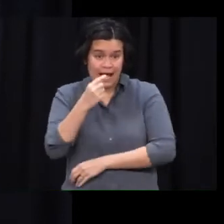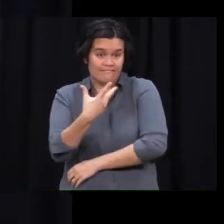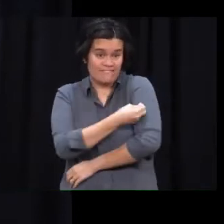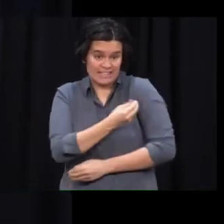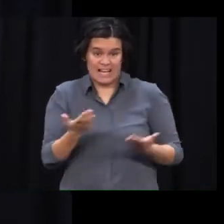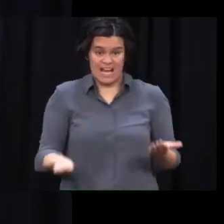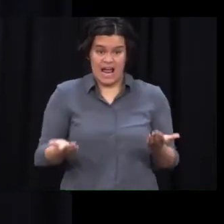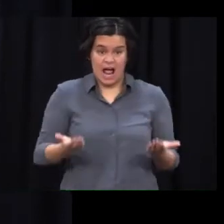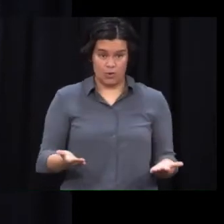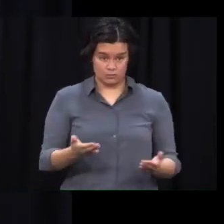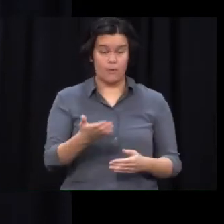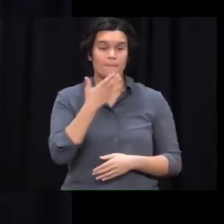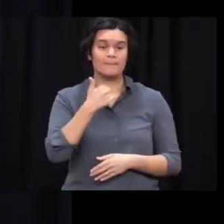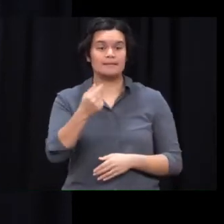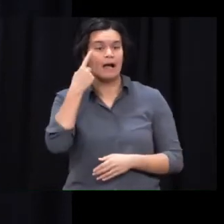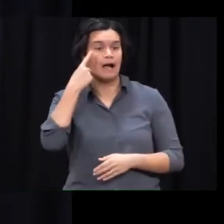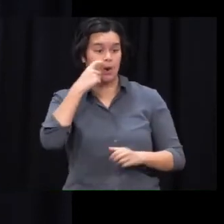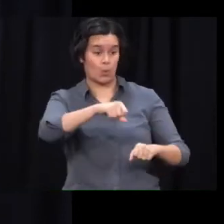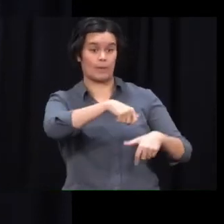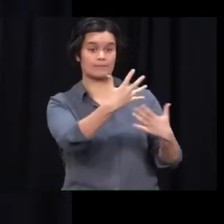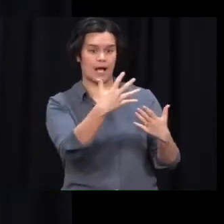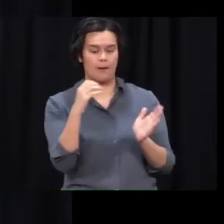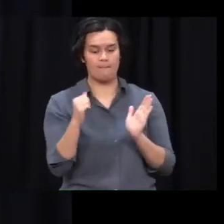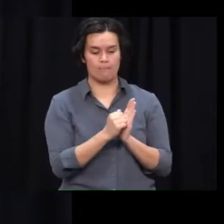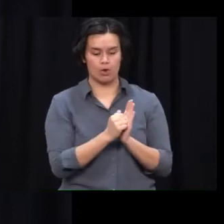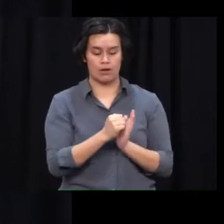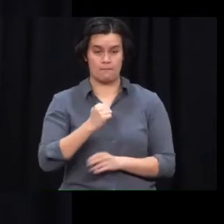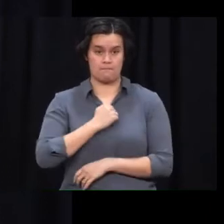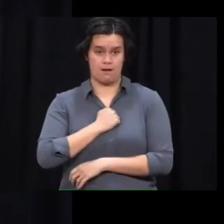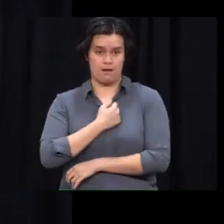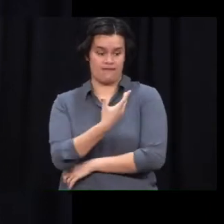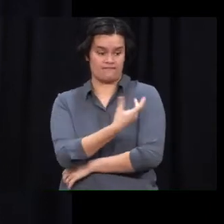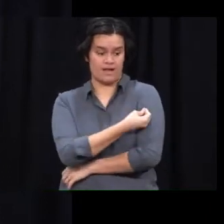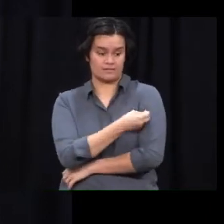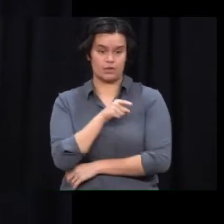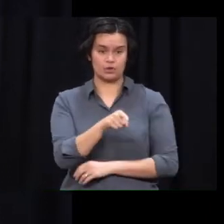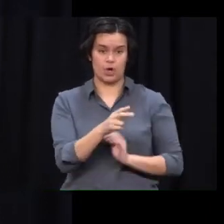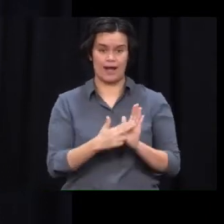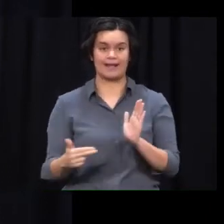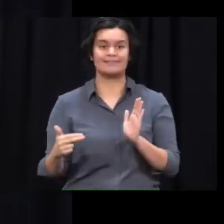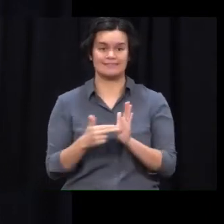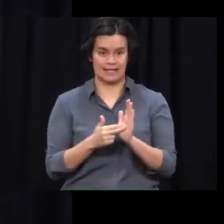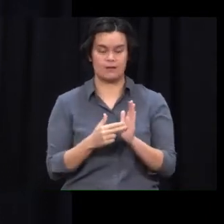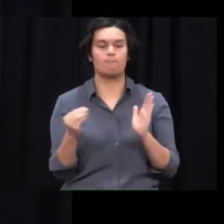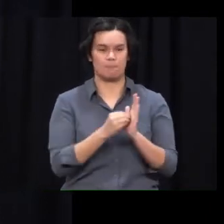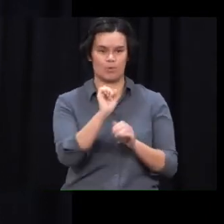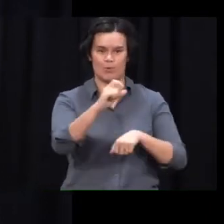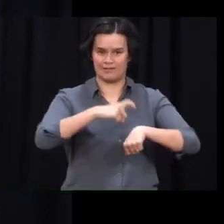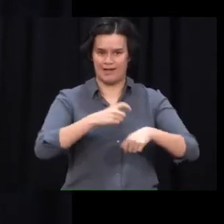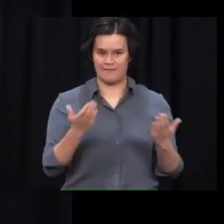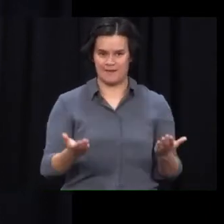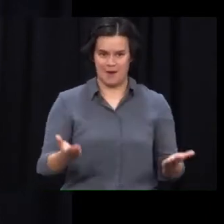and make sure that you reserve your spot. A quick reminder and a very, very important one. If you are a contact